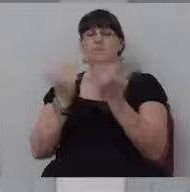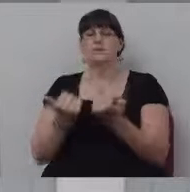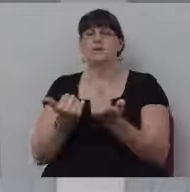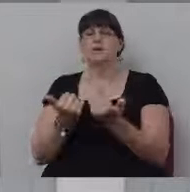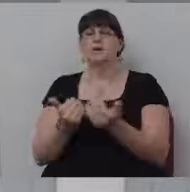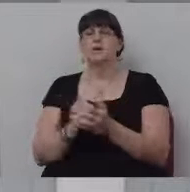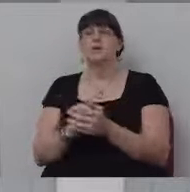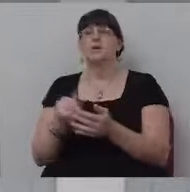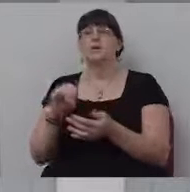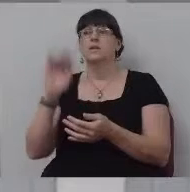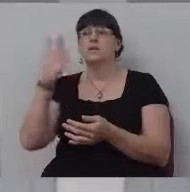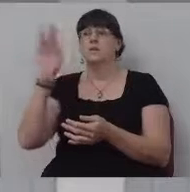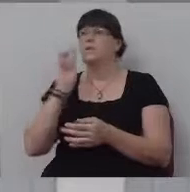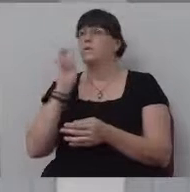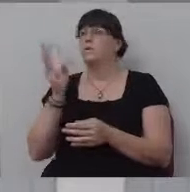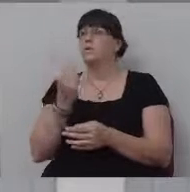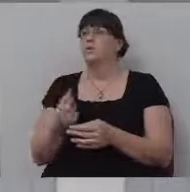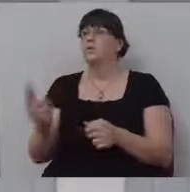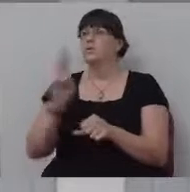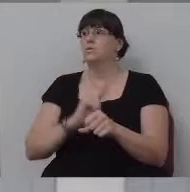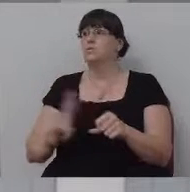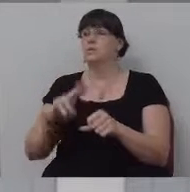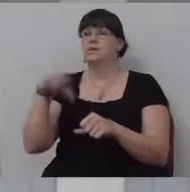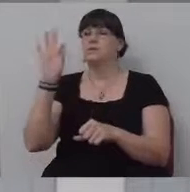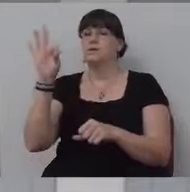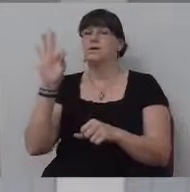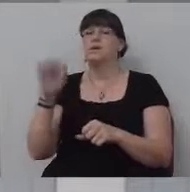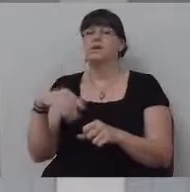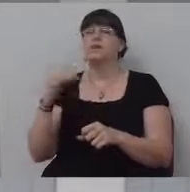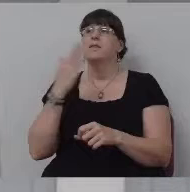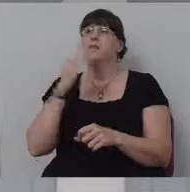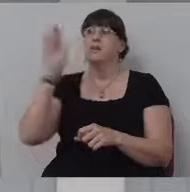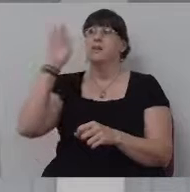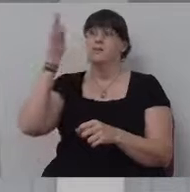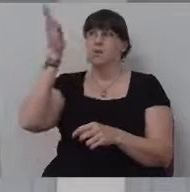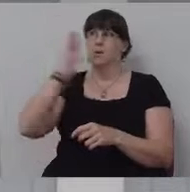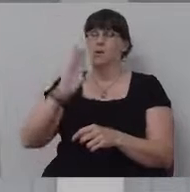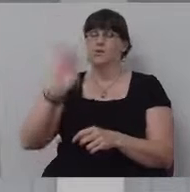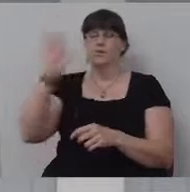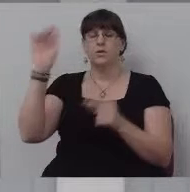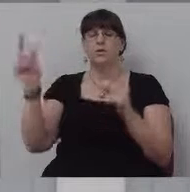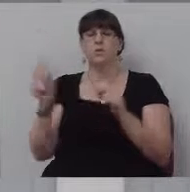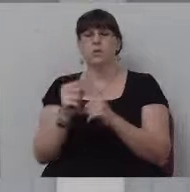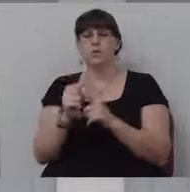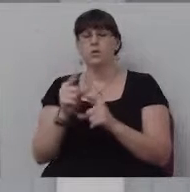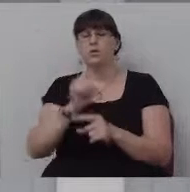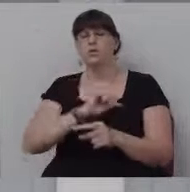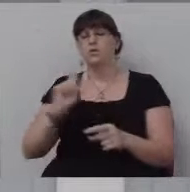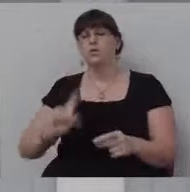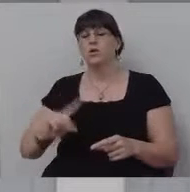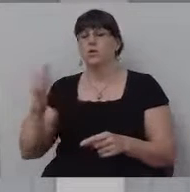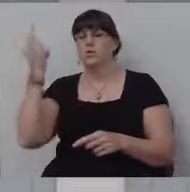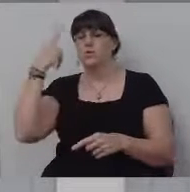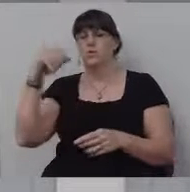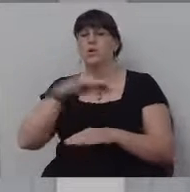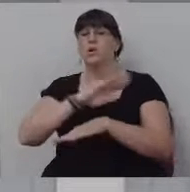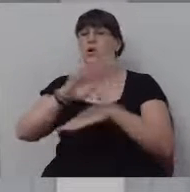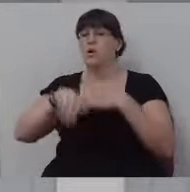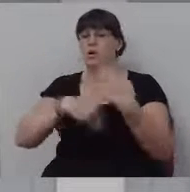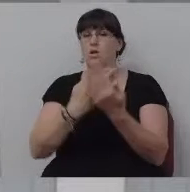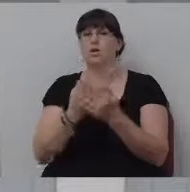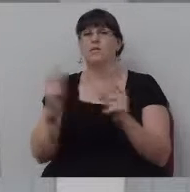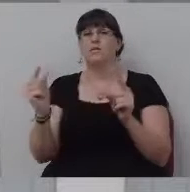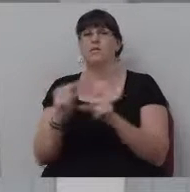that you will, uh, use the message. Thank you, God, for your word. Thank you, Lord, for all of your